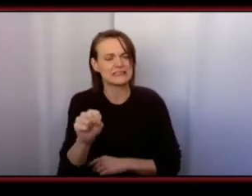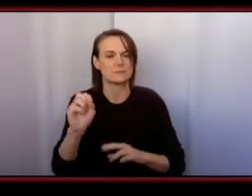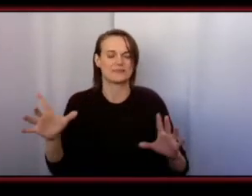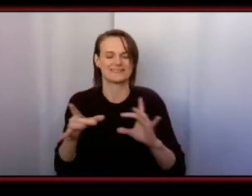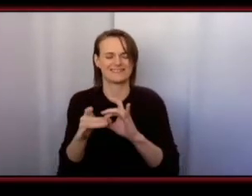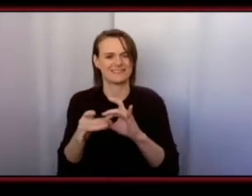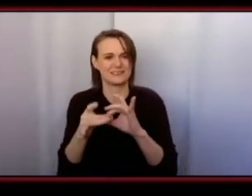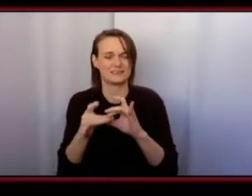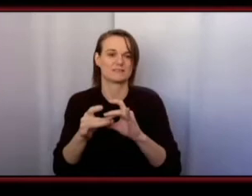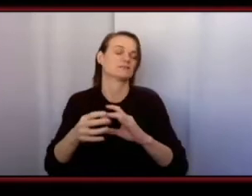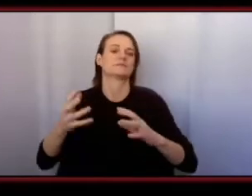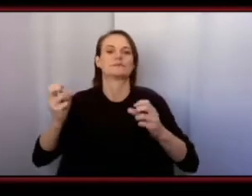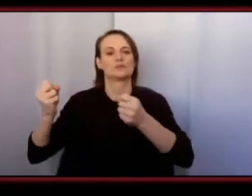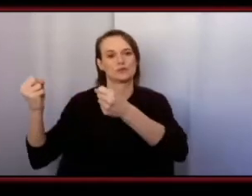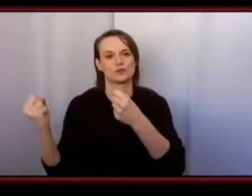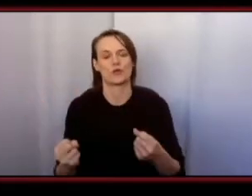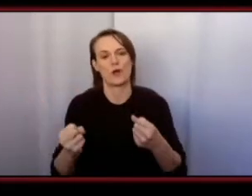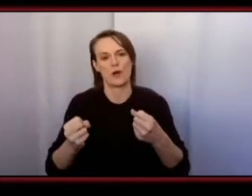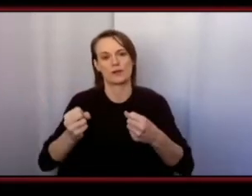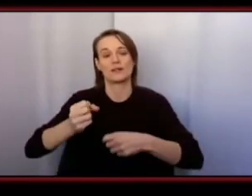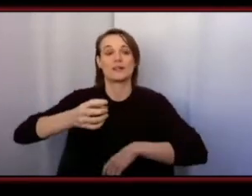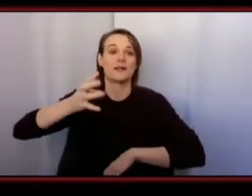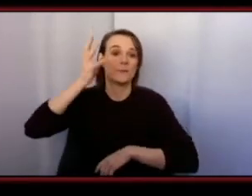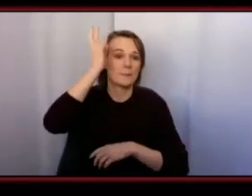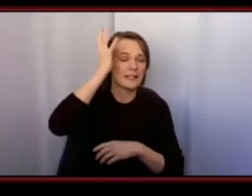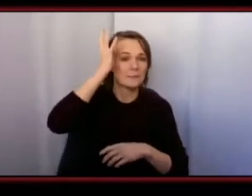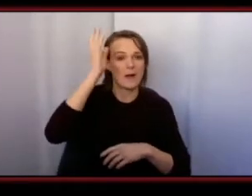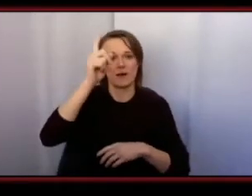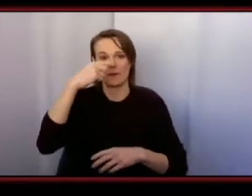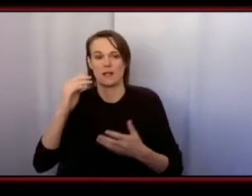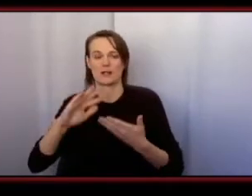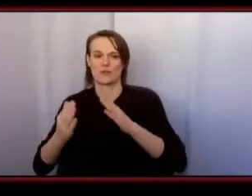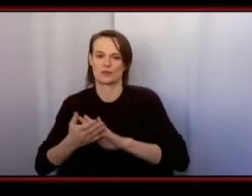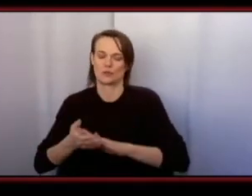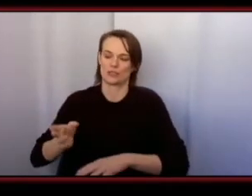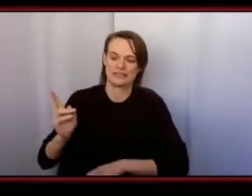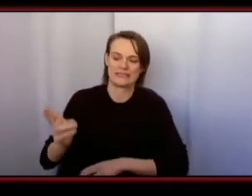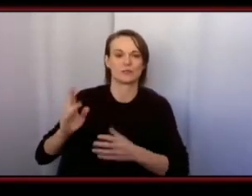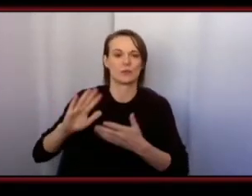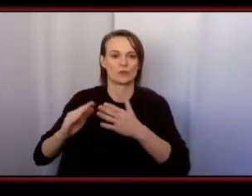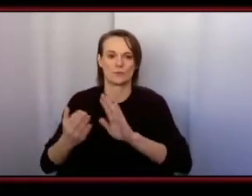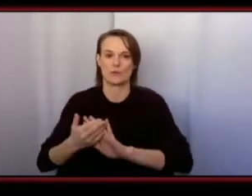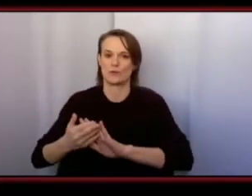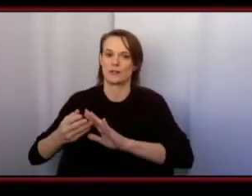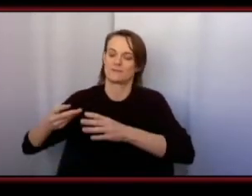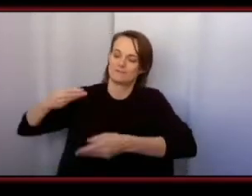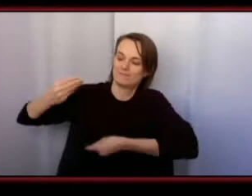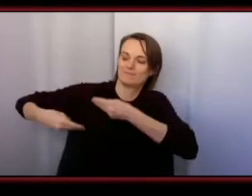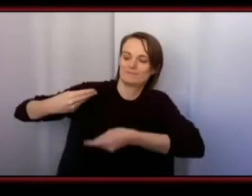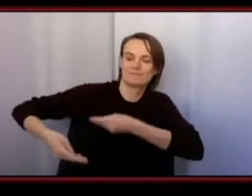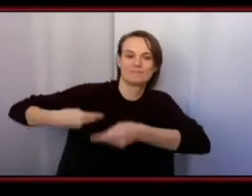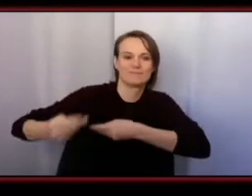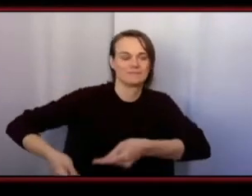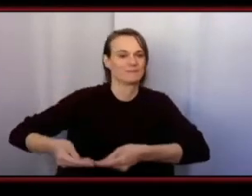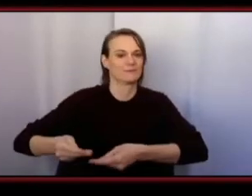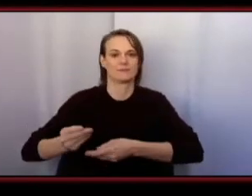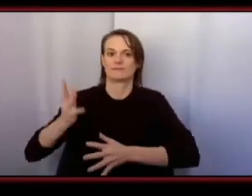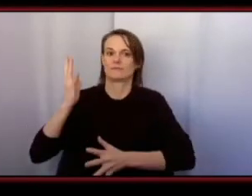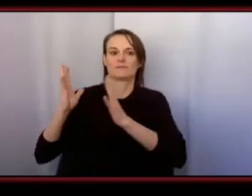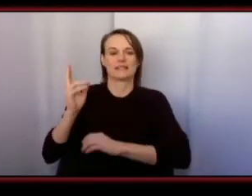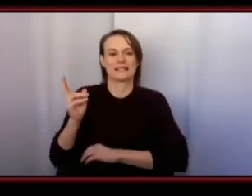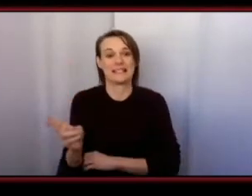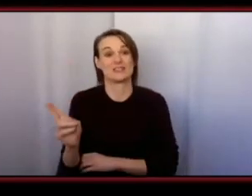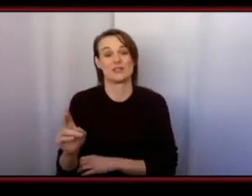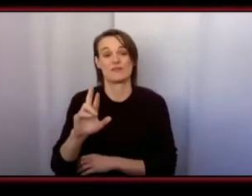between the Mi'kmaq people and the historic Black Nova Scotian community we share much pain from a past inflicted with racism and